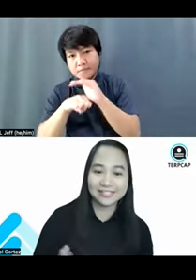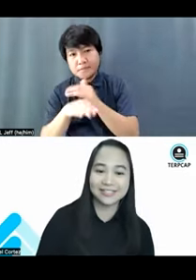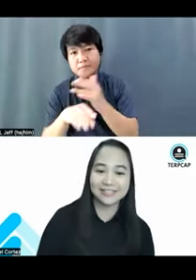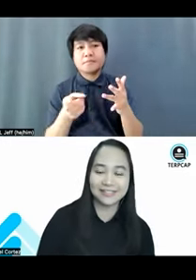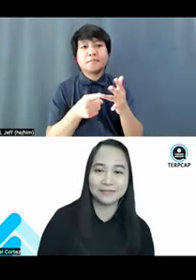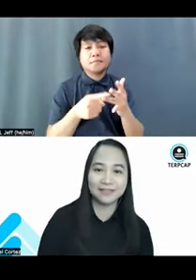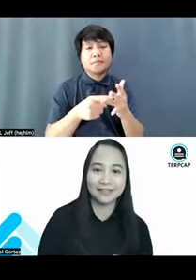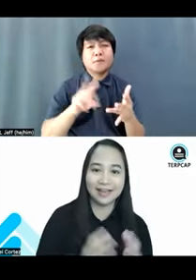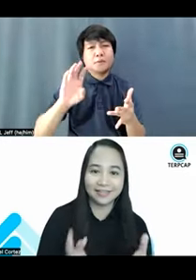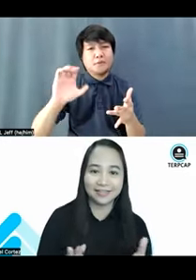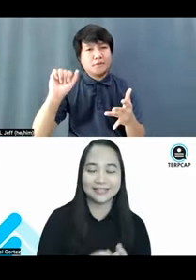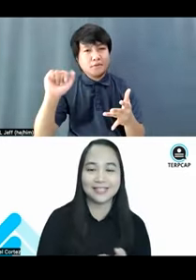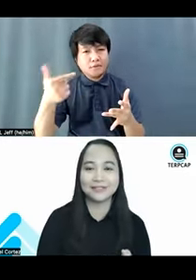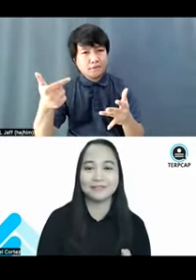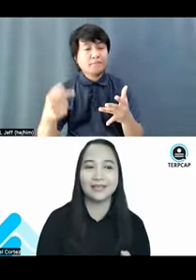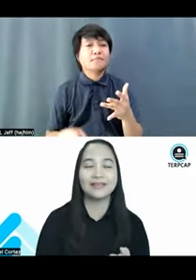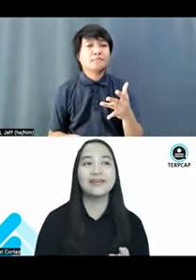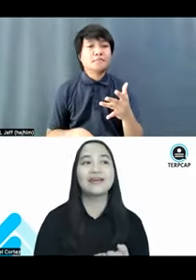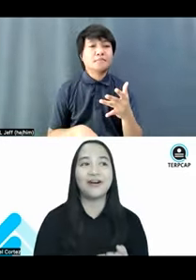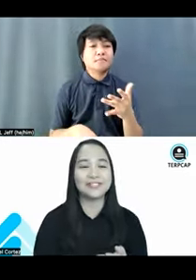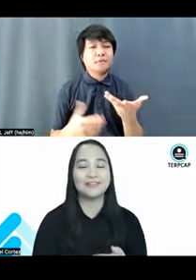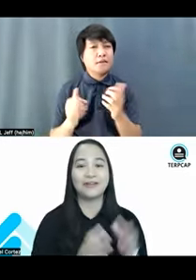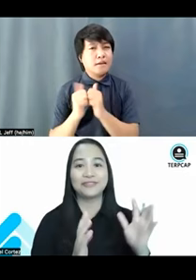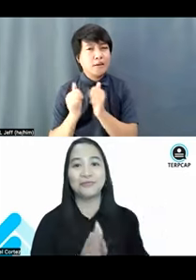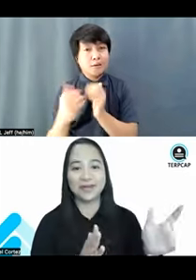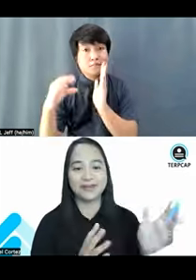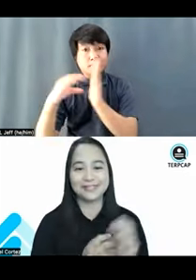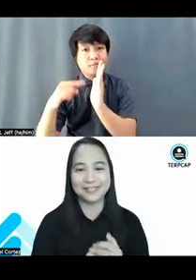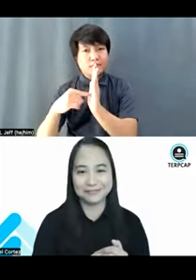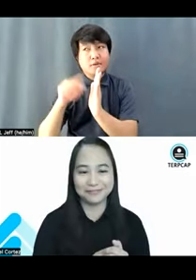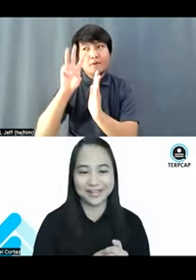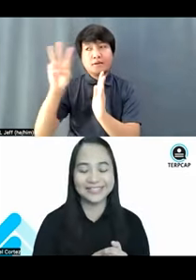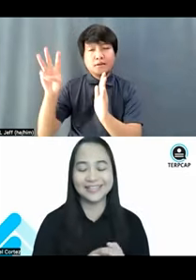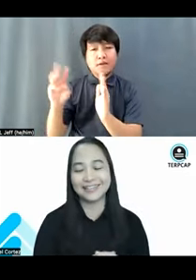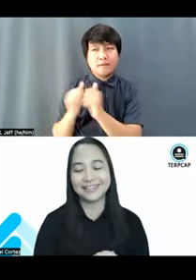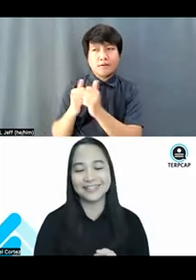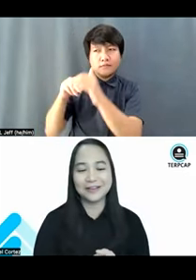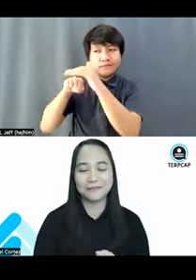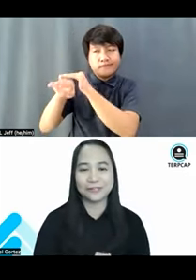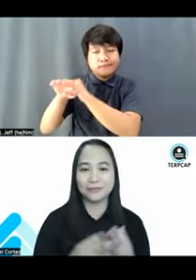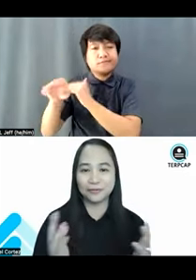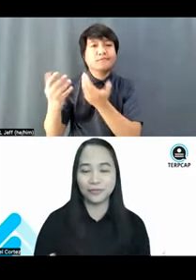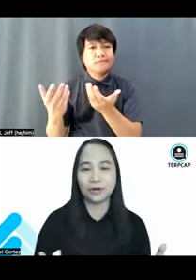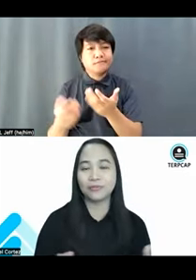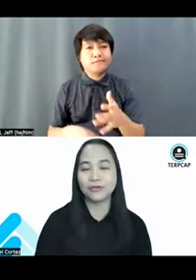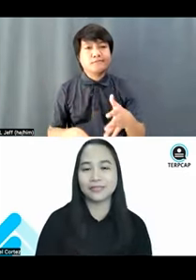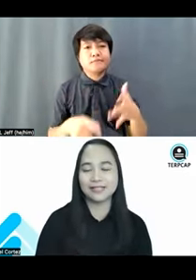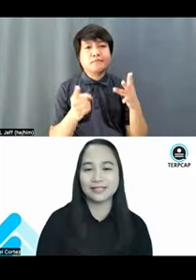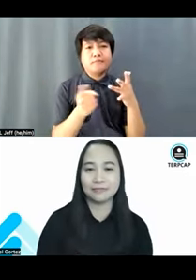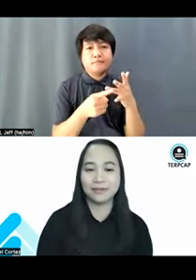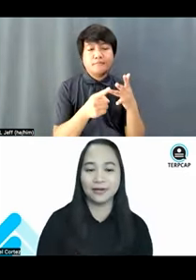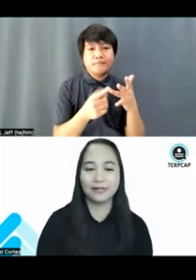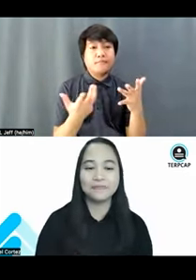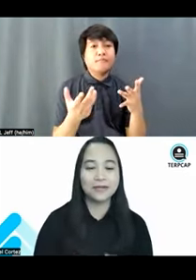content accessibility guidelines, how to make content on the web accessible, right. And of course, number four, we're going to